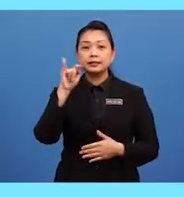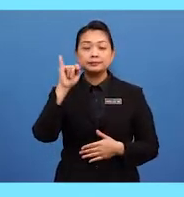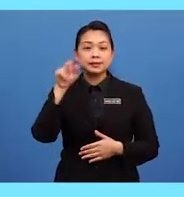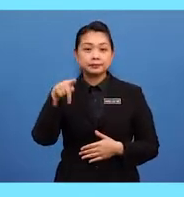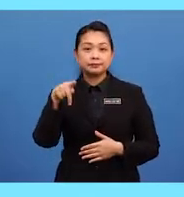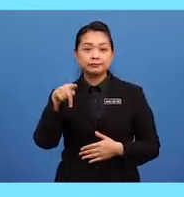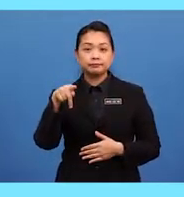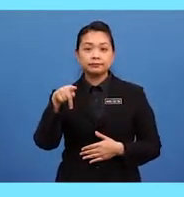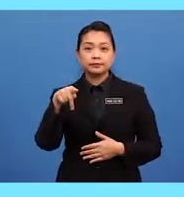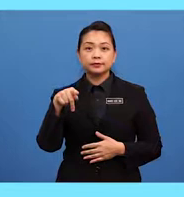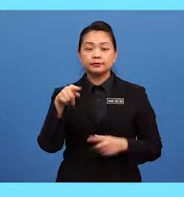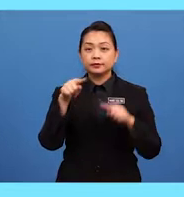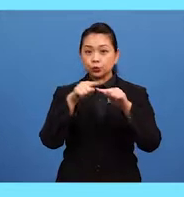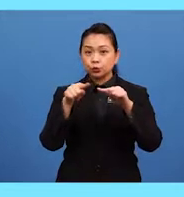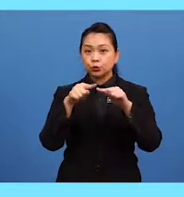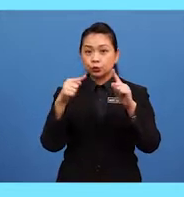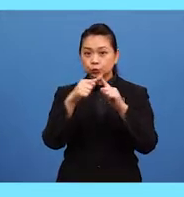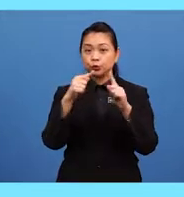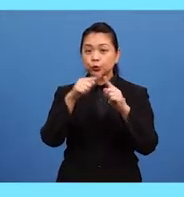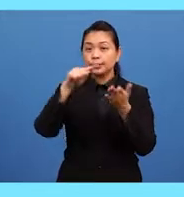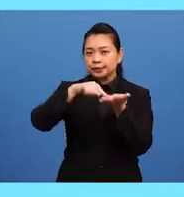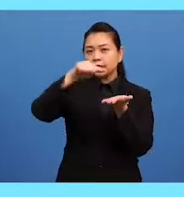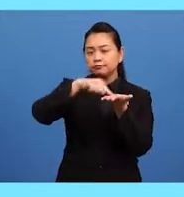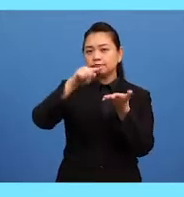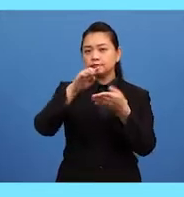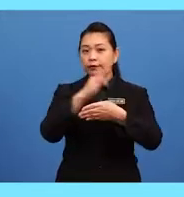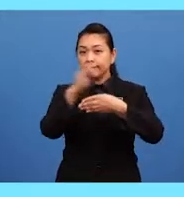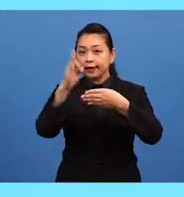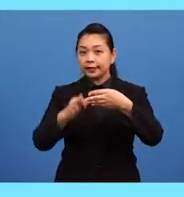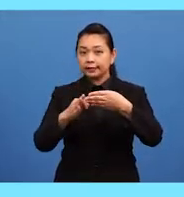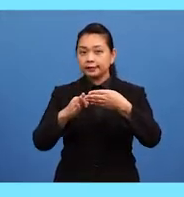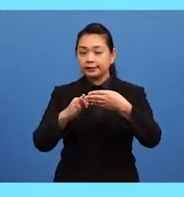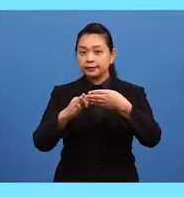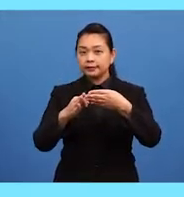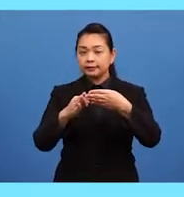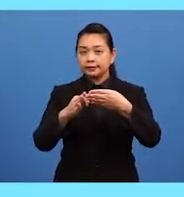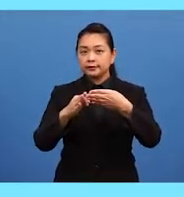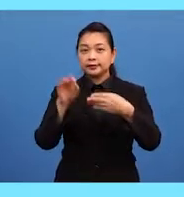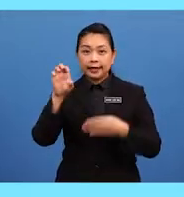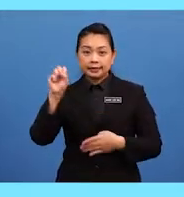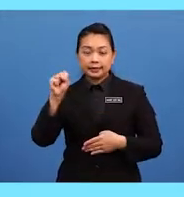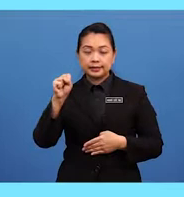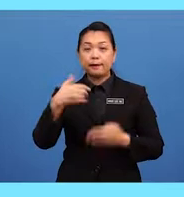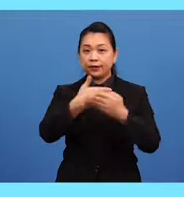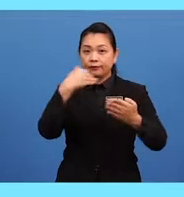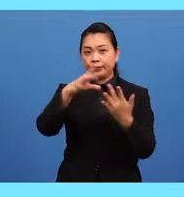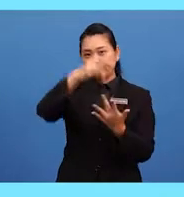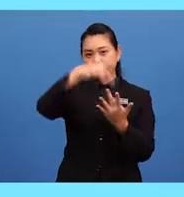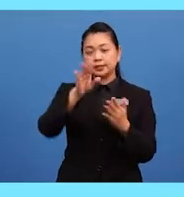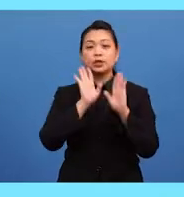to check the final letter in each of the words before choosing your answer.